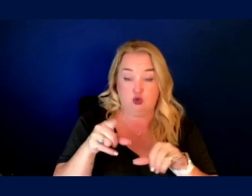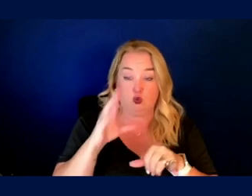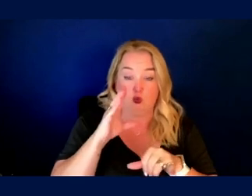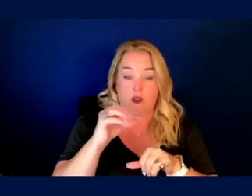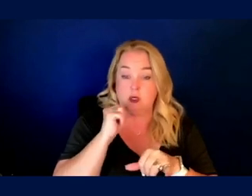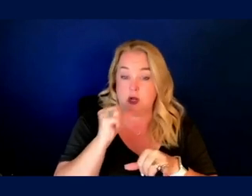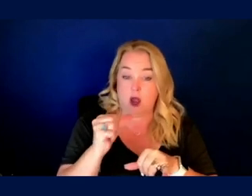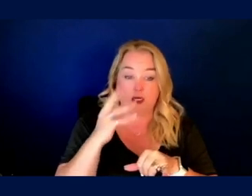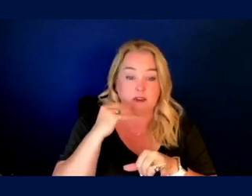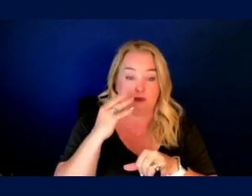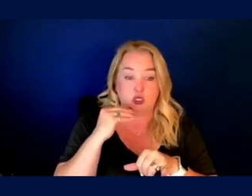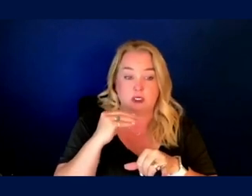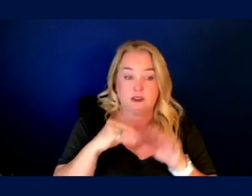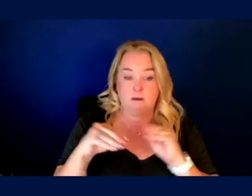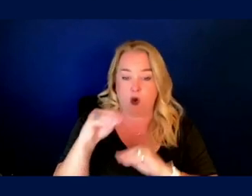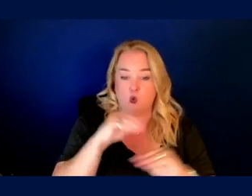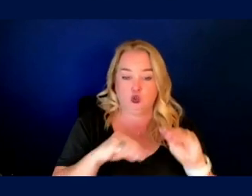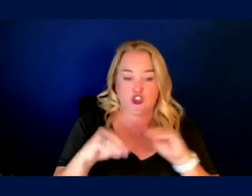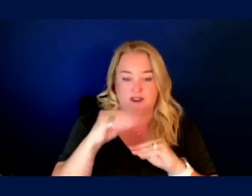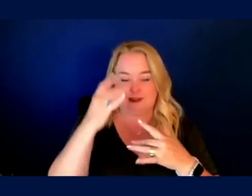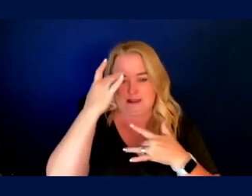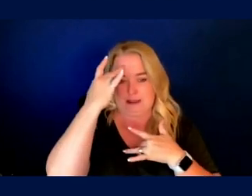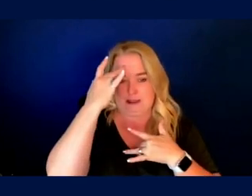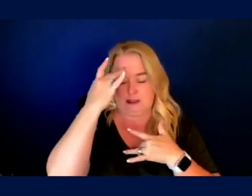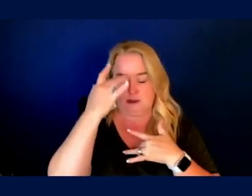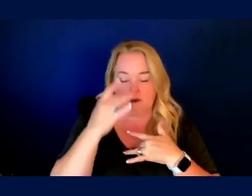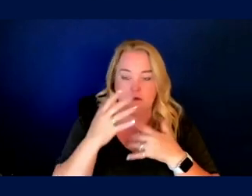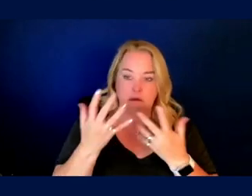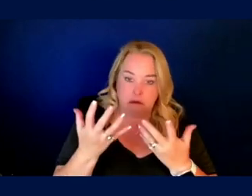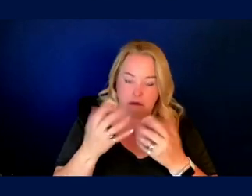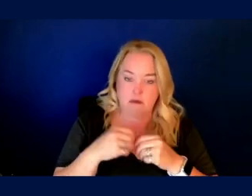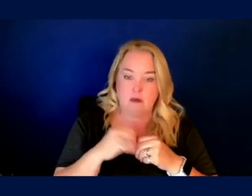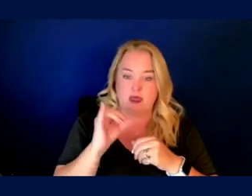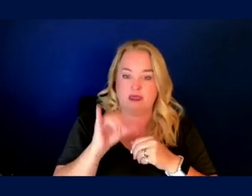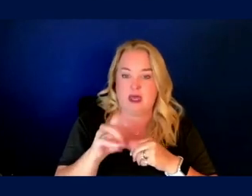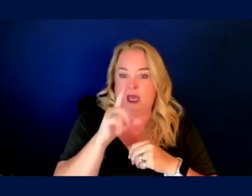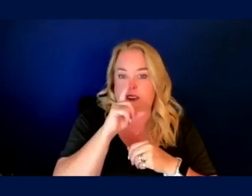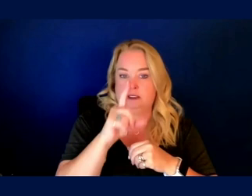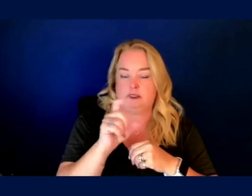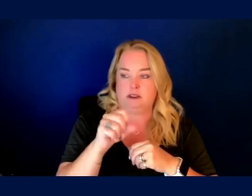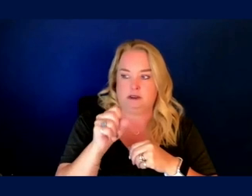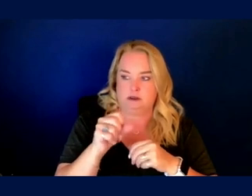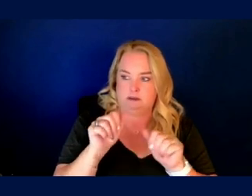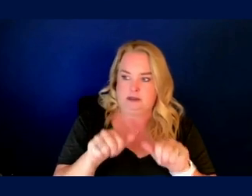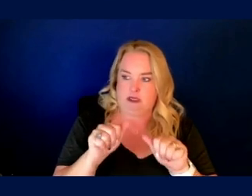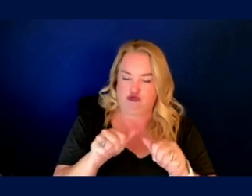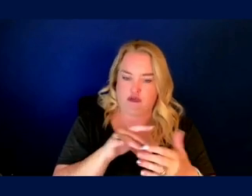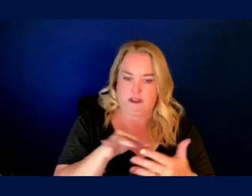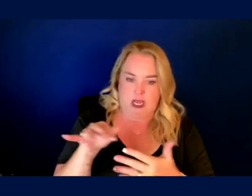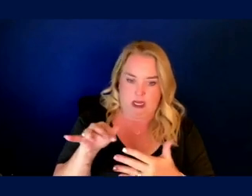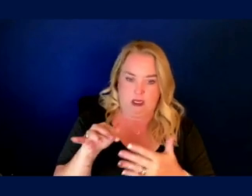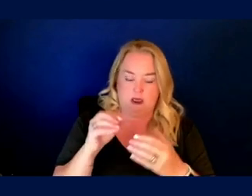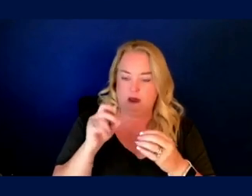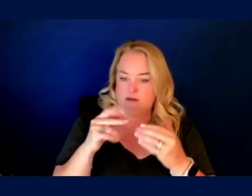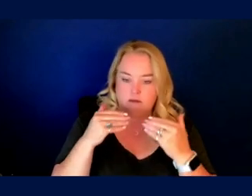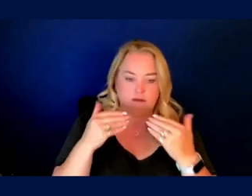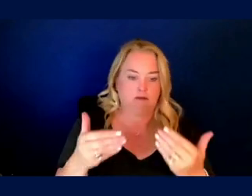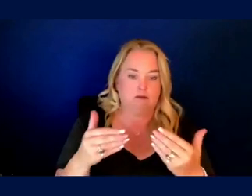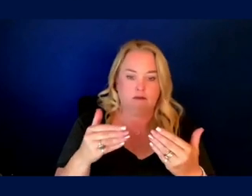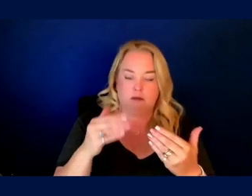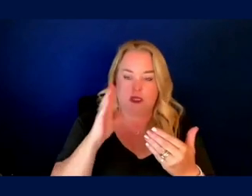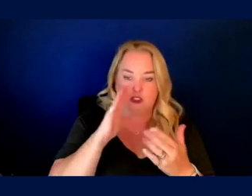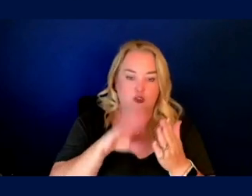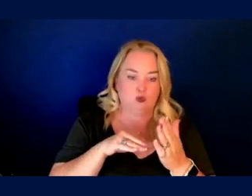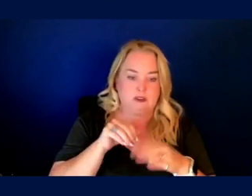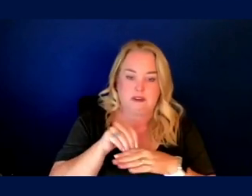motion sickness. So boy, that leads right to a potential study. Let's put those people into space,